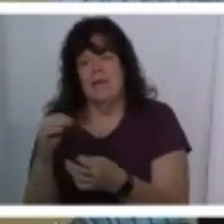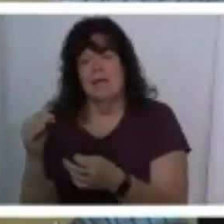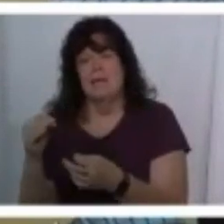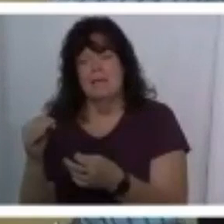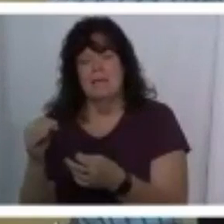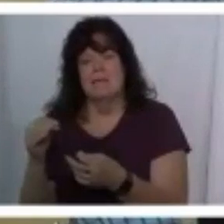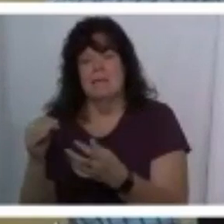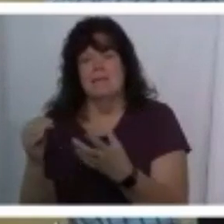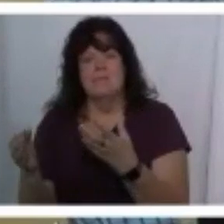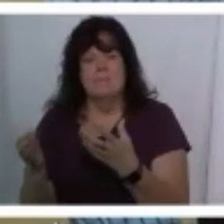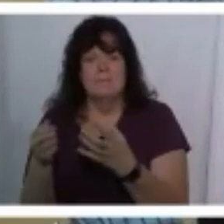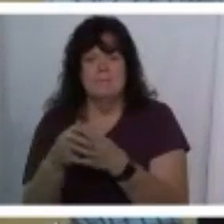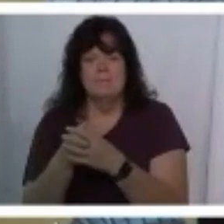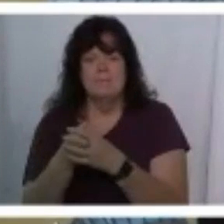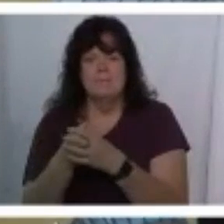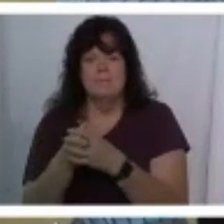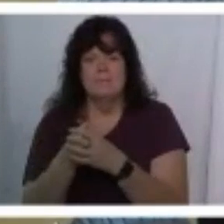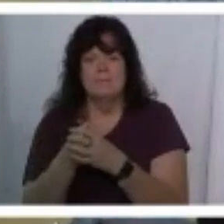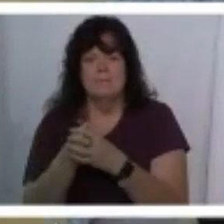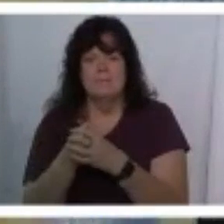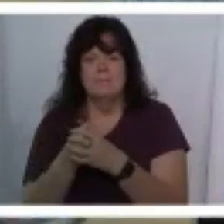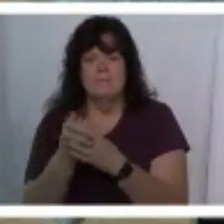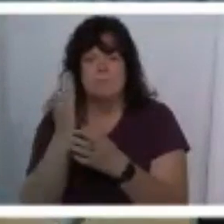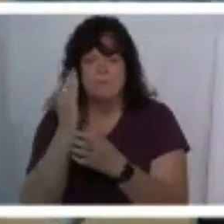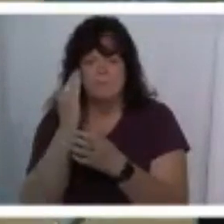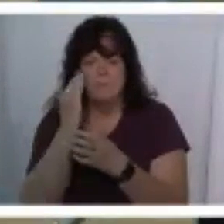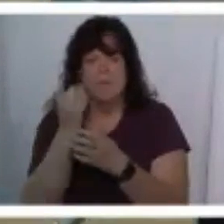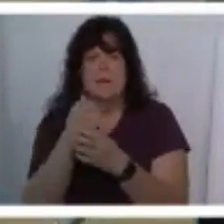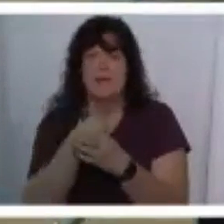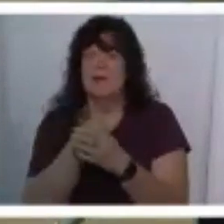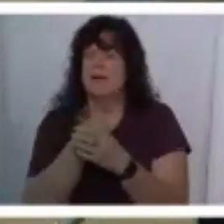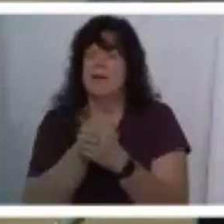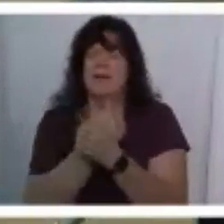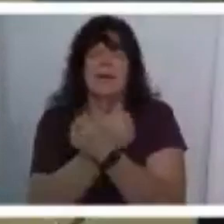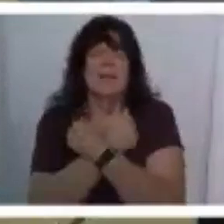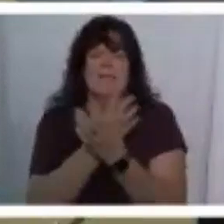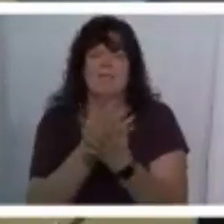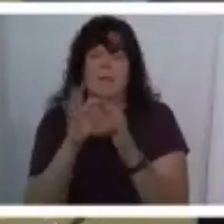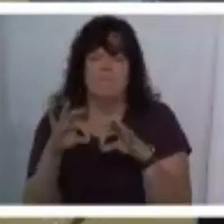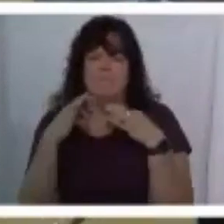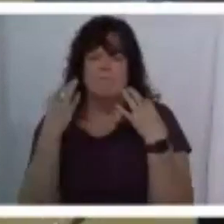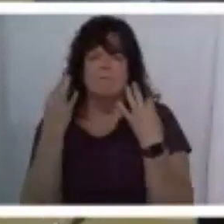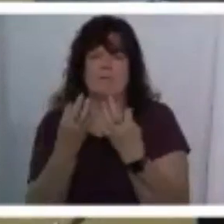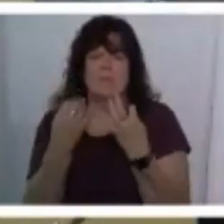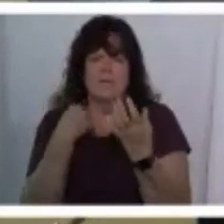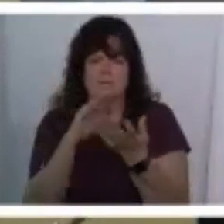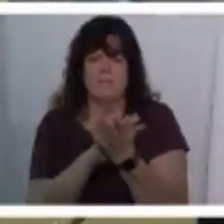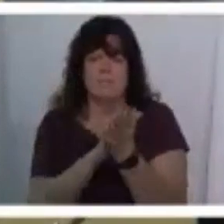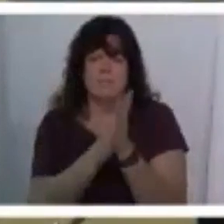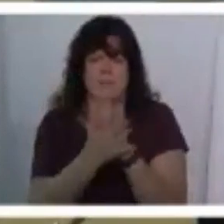uh you know i i love what my family has become